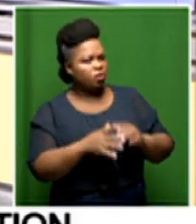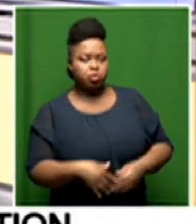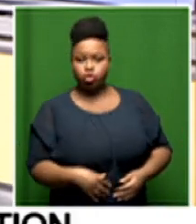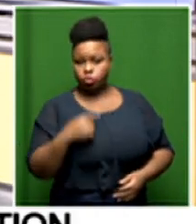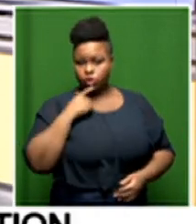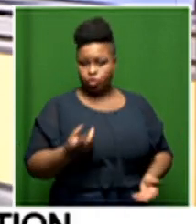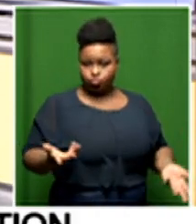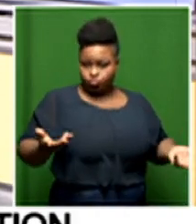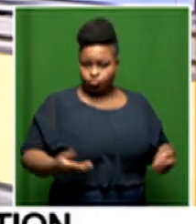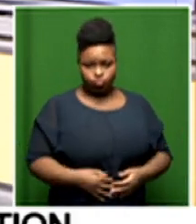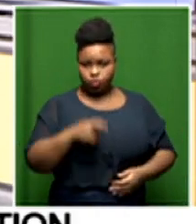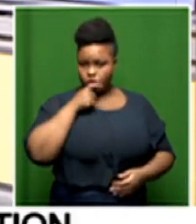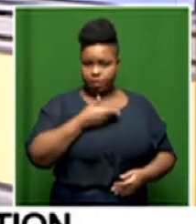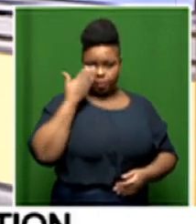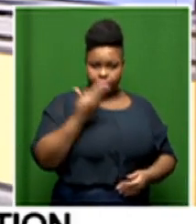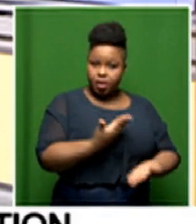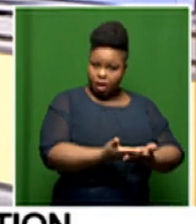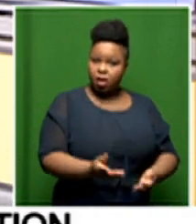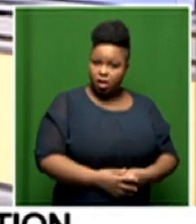i don't have anything to say